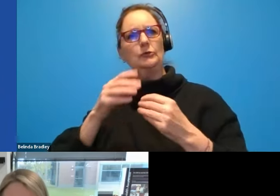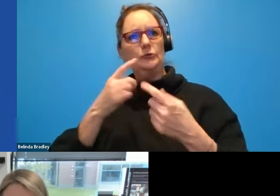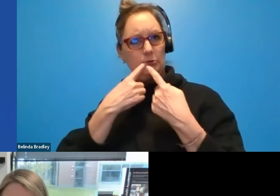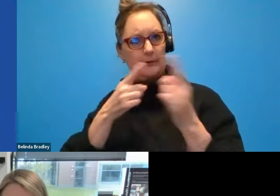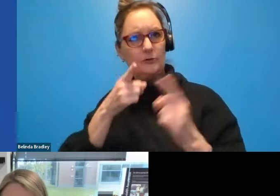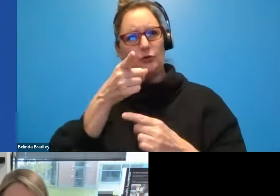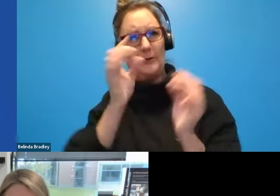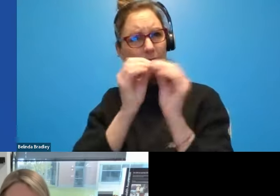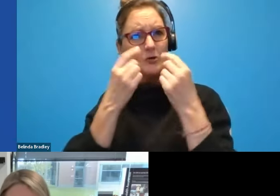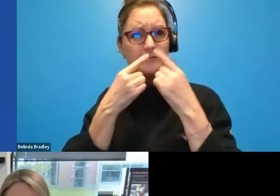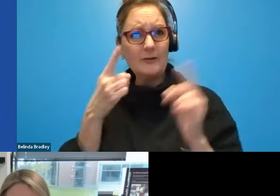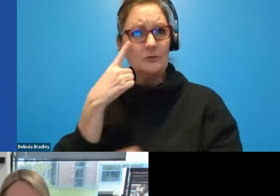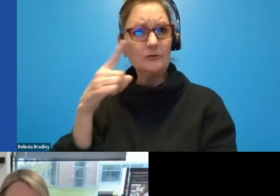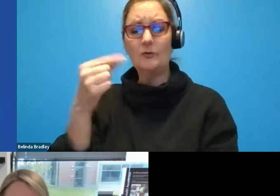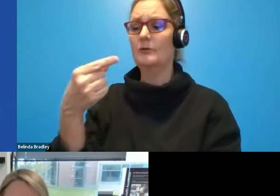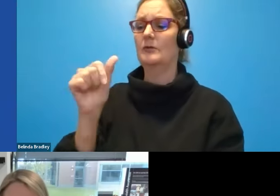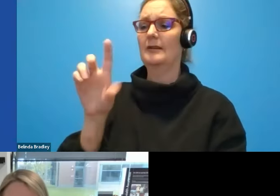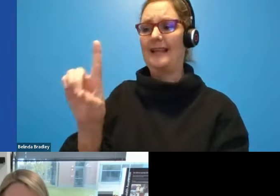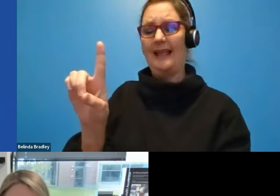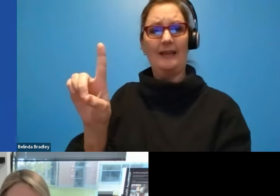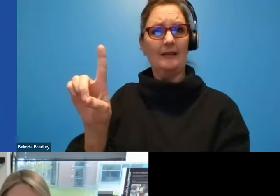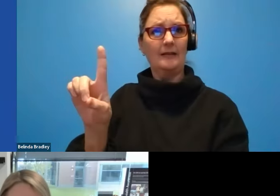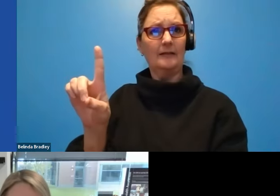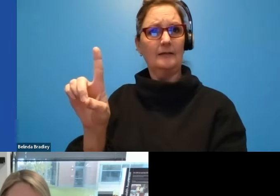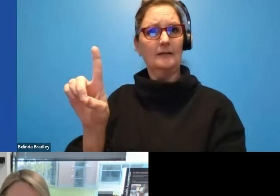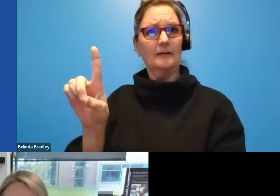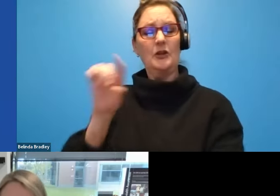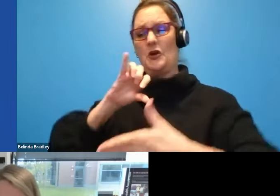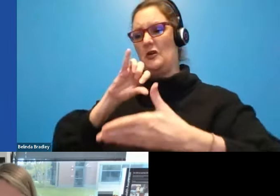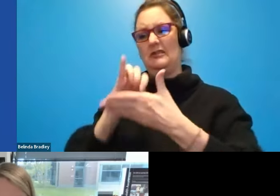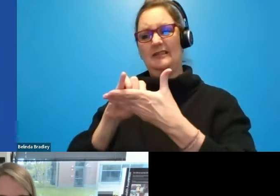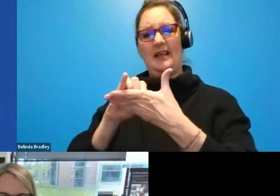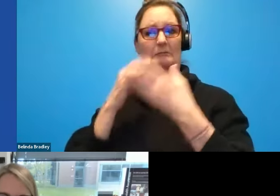have forgot, or is it mostly around that, that started to get announced last week?